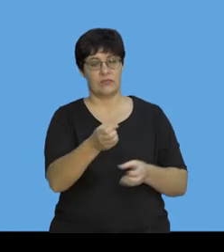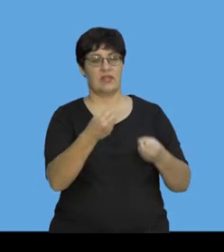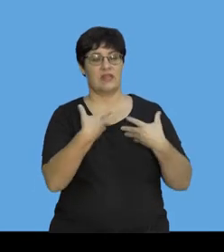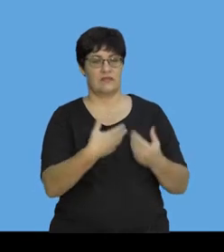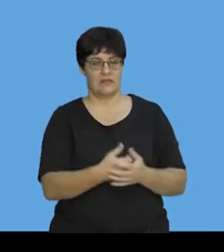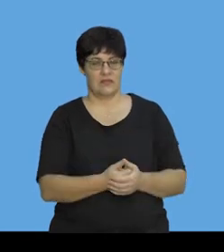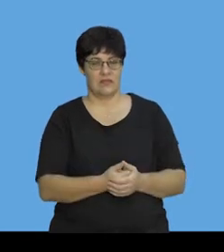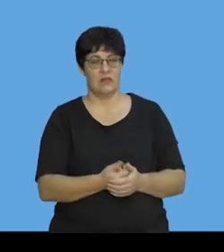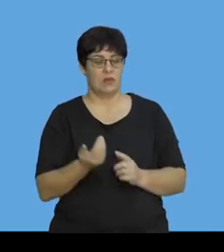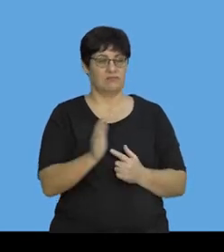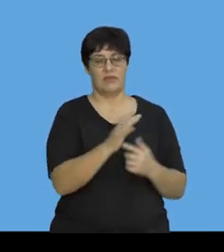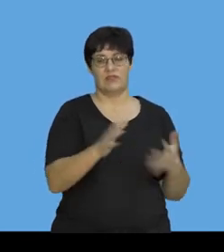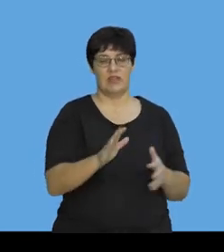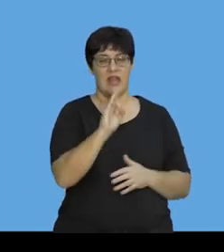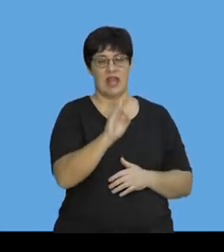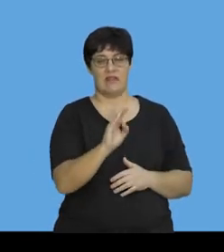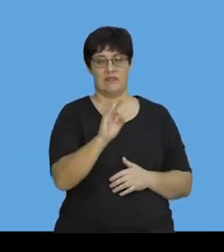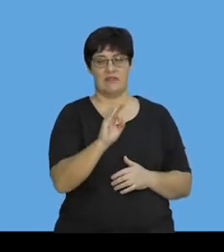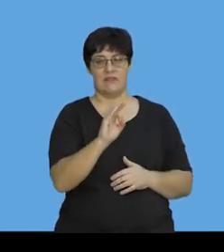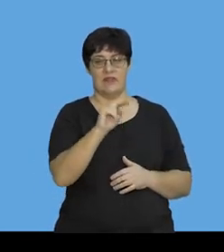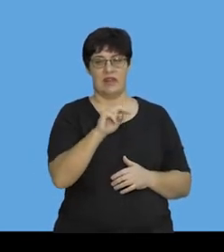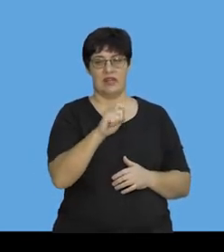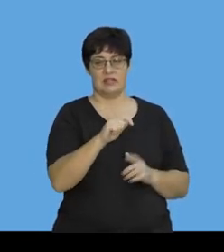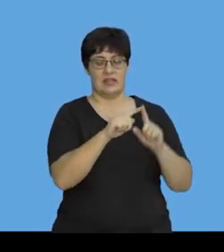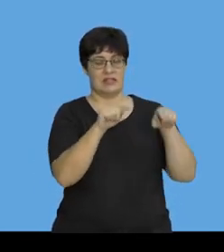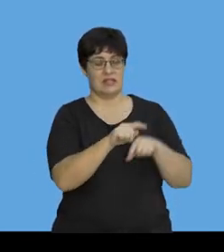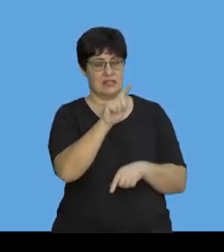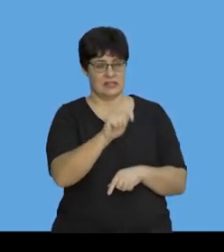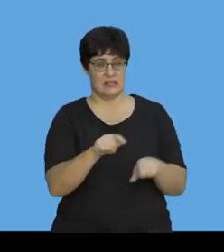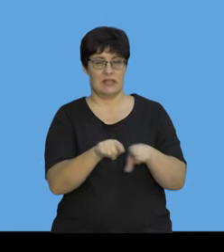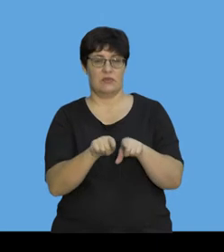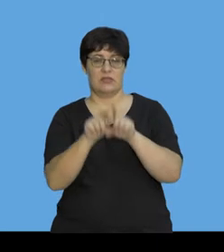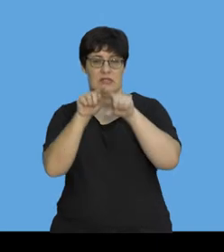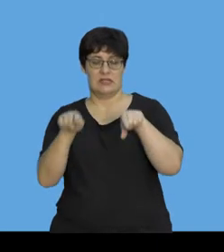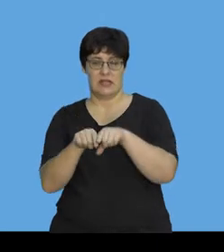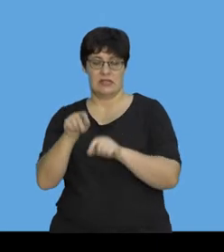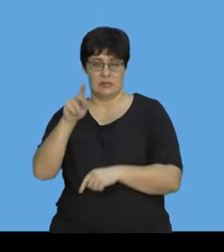This gives us, which I've just put there, F net, delta T equals delta P.